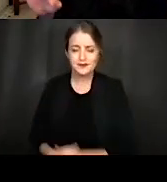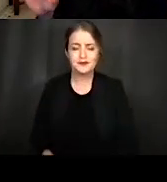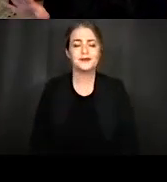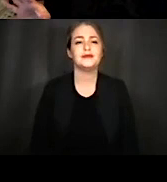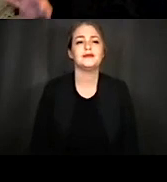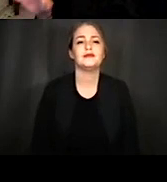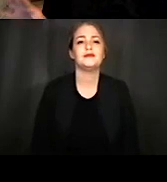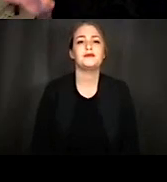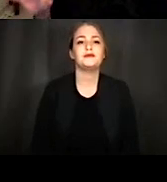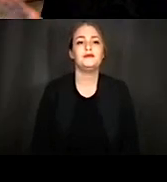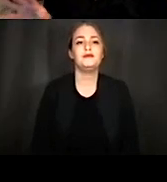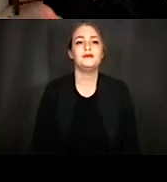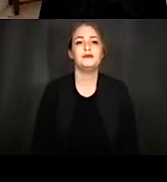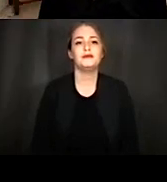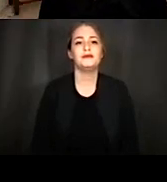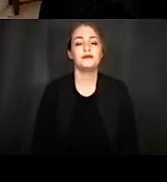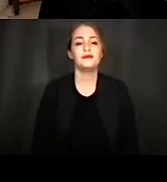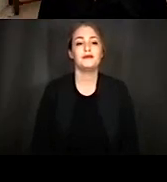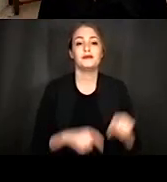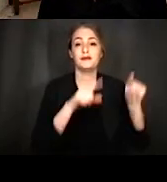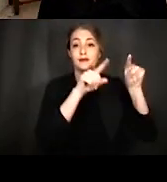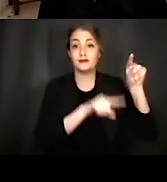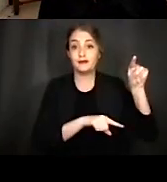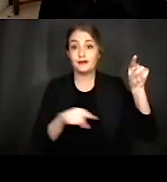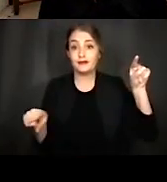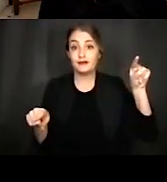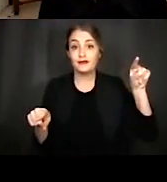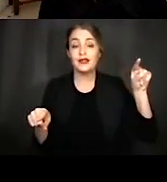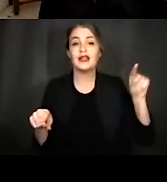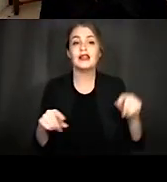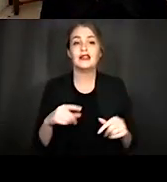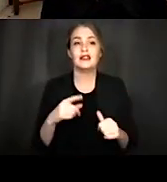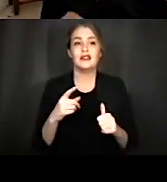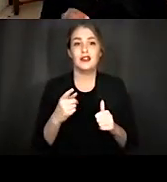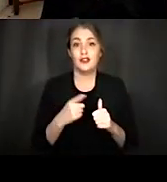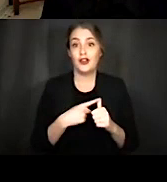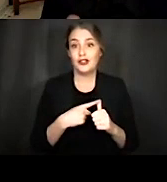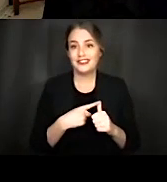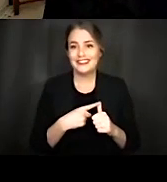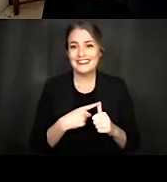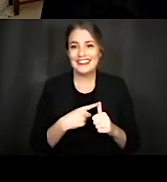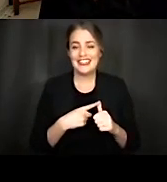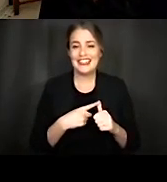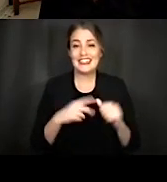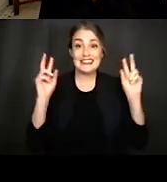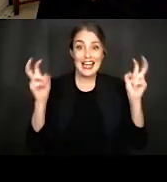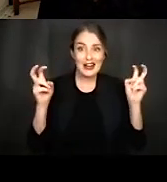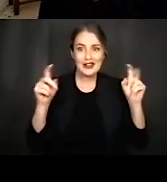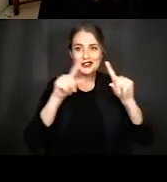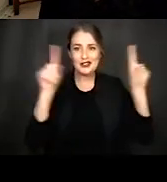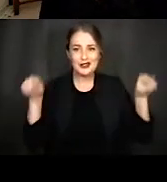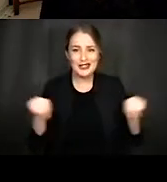Here's the original non-stylized version of the title picture screen I had, the title screen picture, sorry,